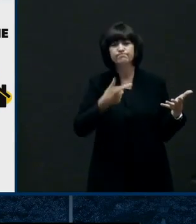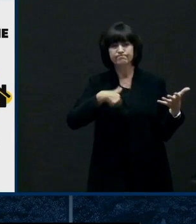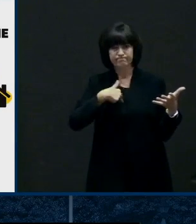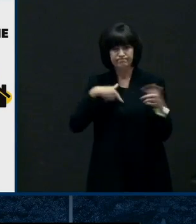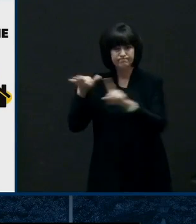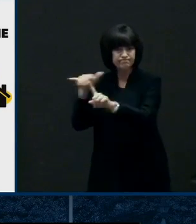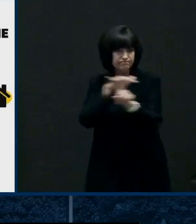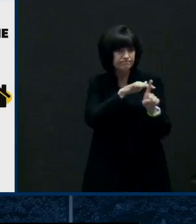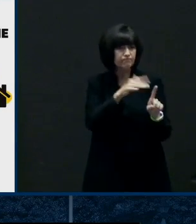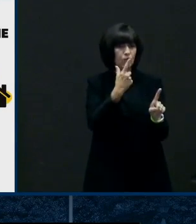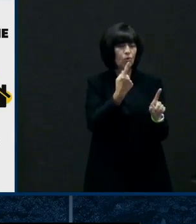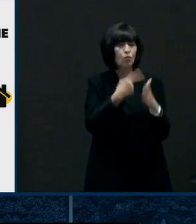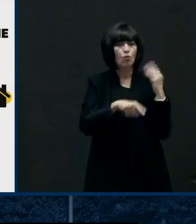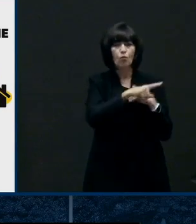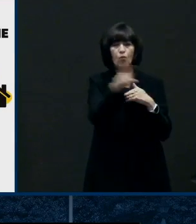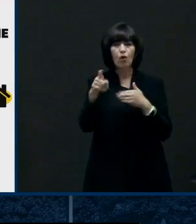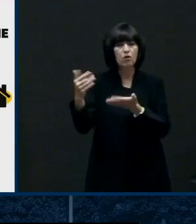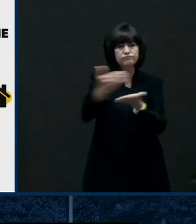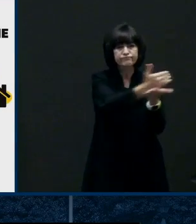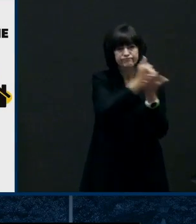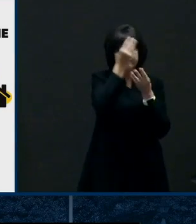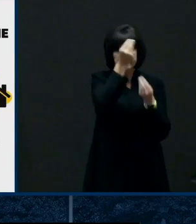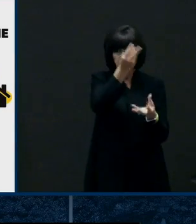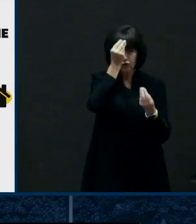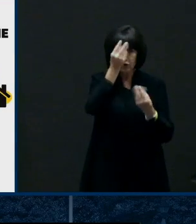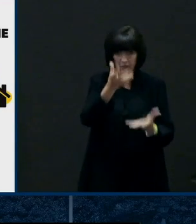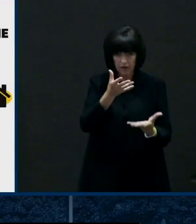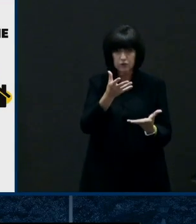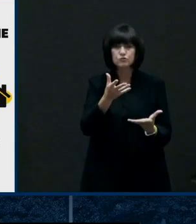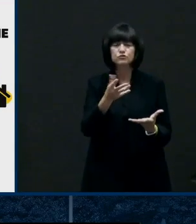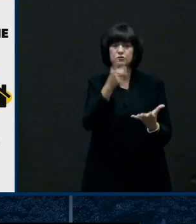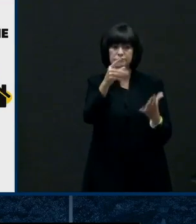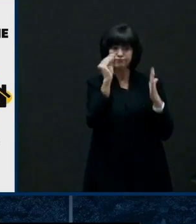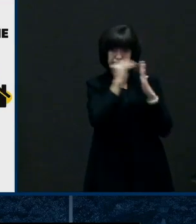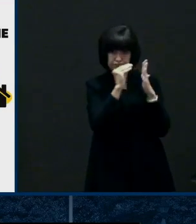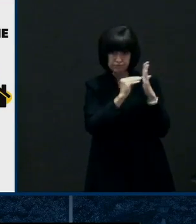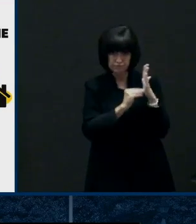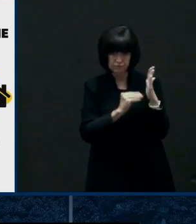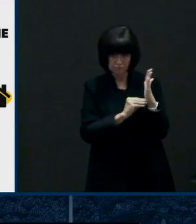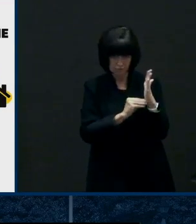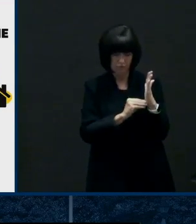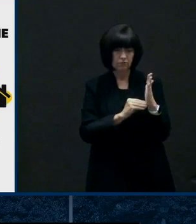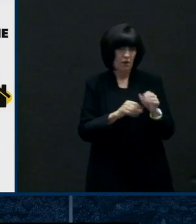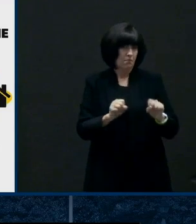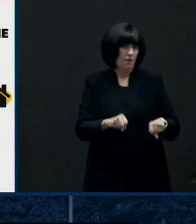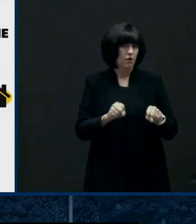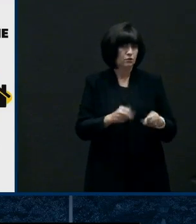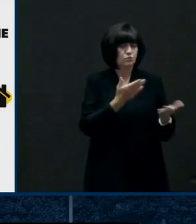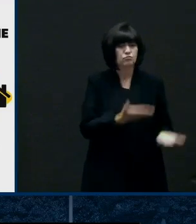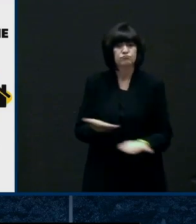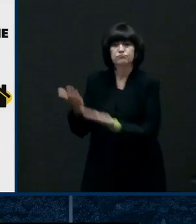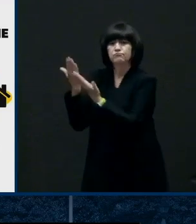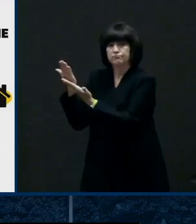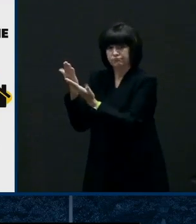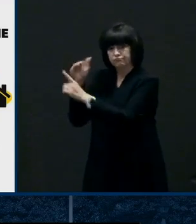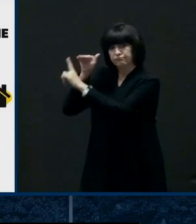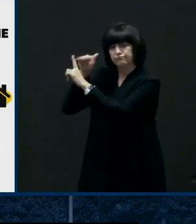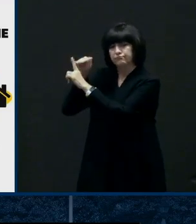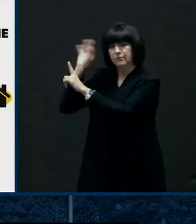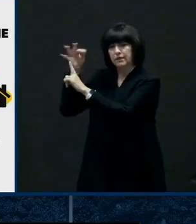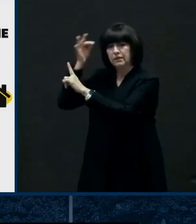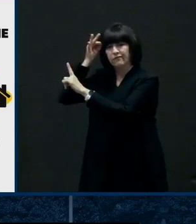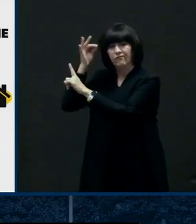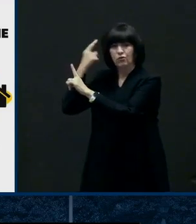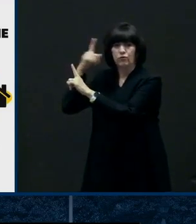to see what, you know, position paper we could put together to try and, you know, get the assistance of people. And a lot of